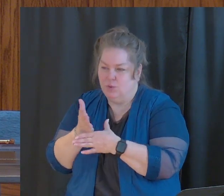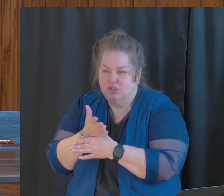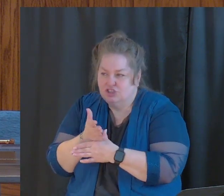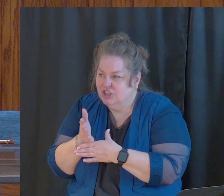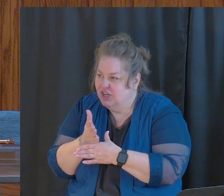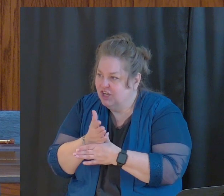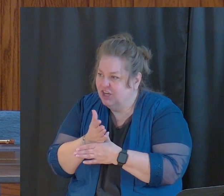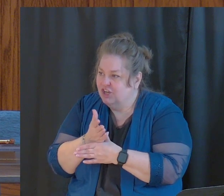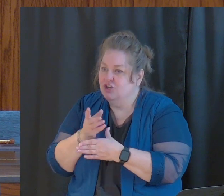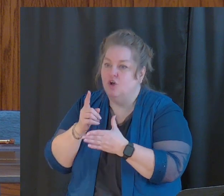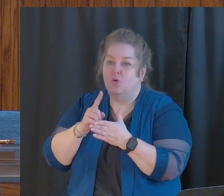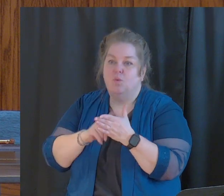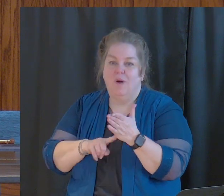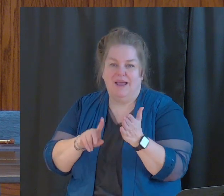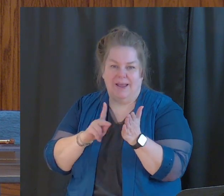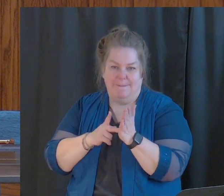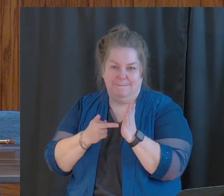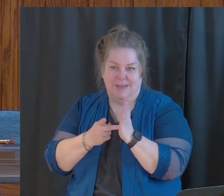of what it meant.